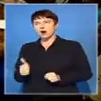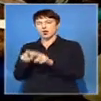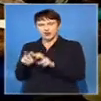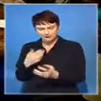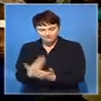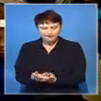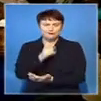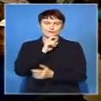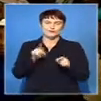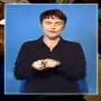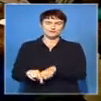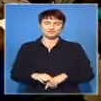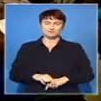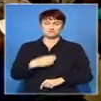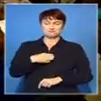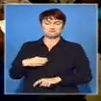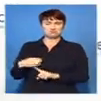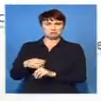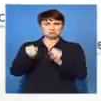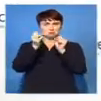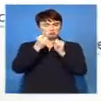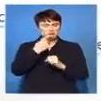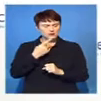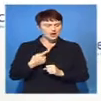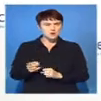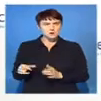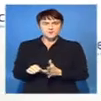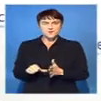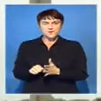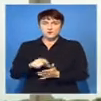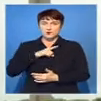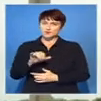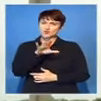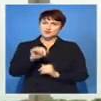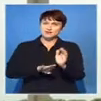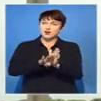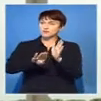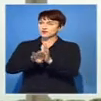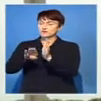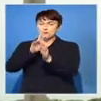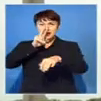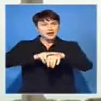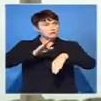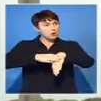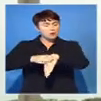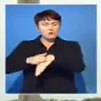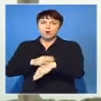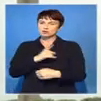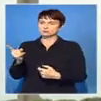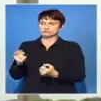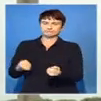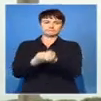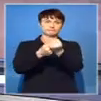The president says nuclear energy is key in supporting the country's developmental needs. Tsepo Ika Neng, SABC News,